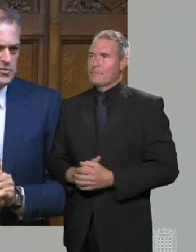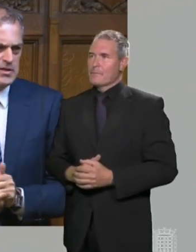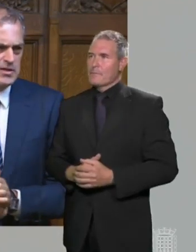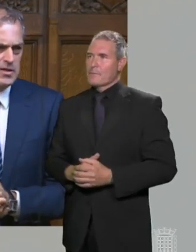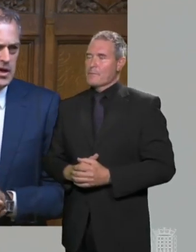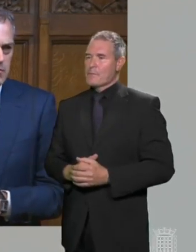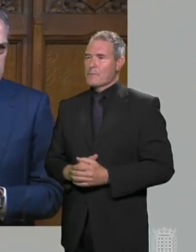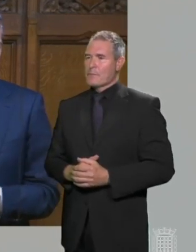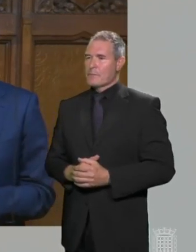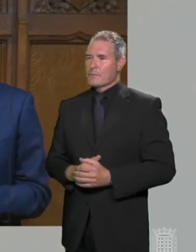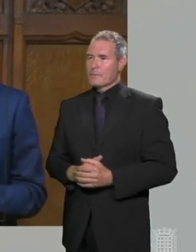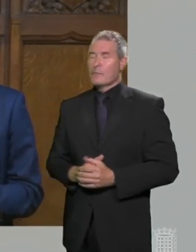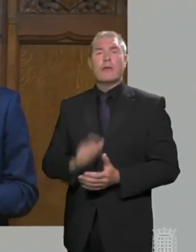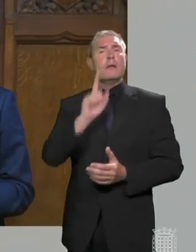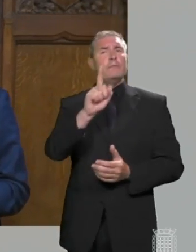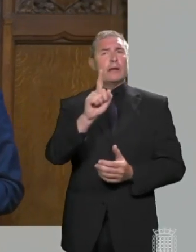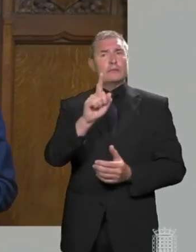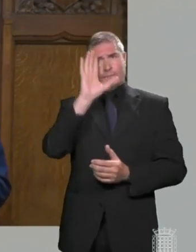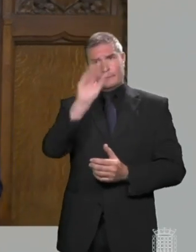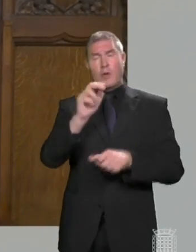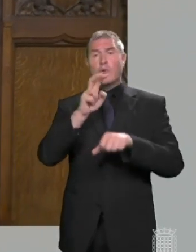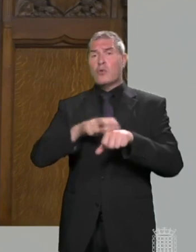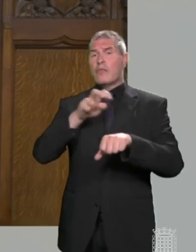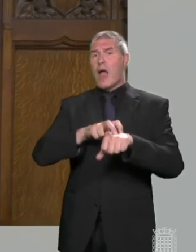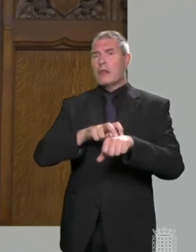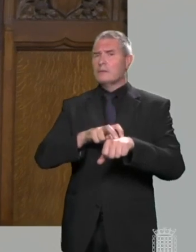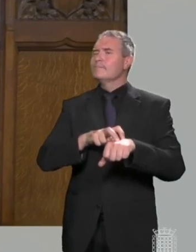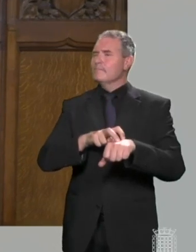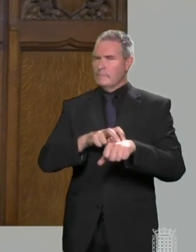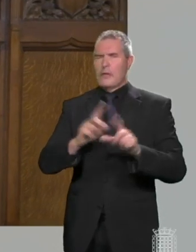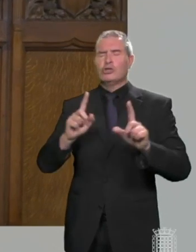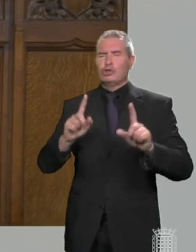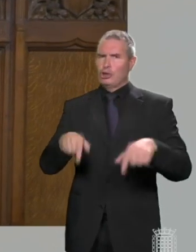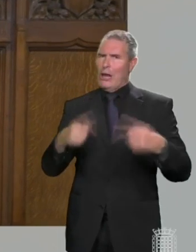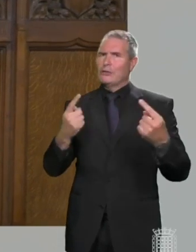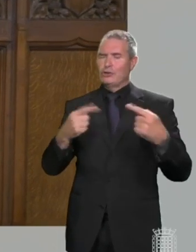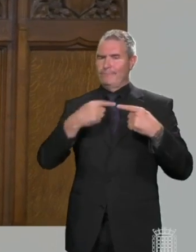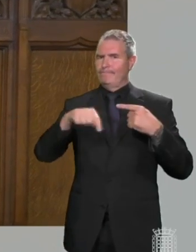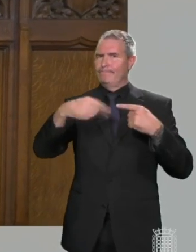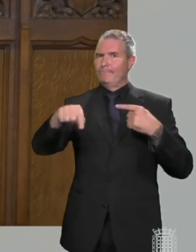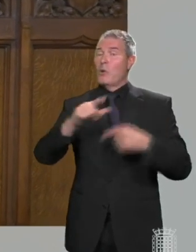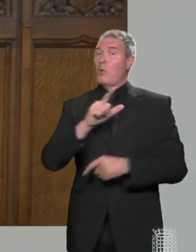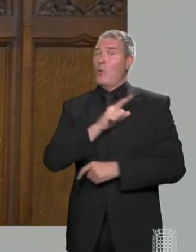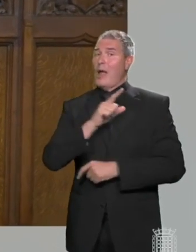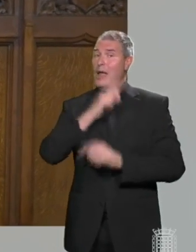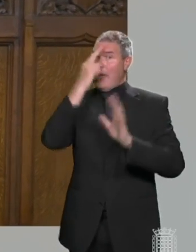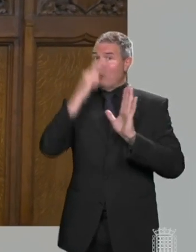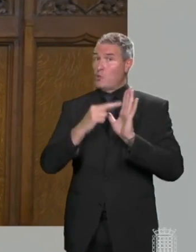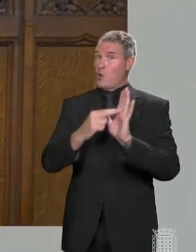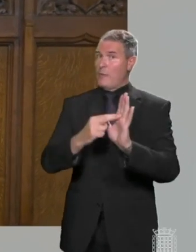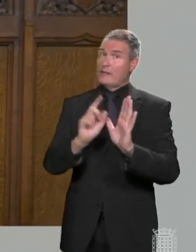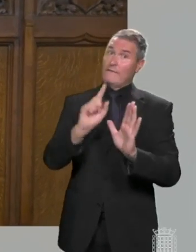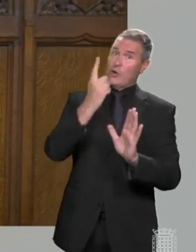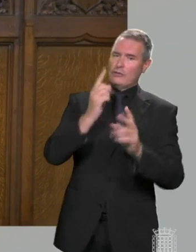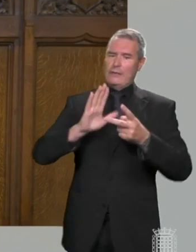Mr Speaker, Northern Ireland faces some challenges over the coming weeks in terms of nominating a First and Deputy